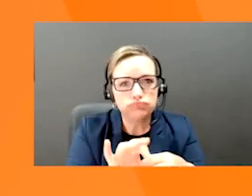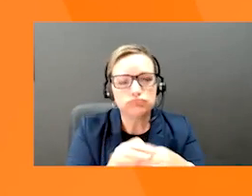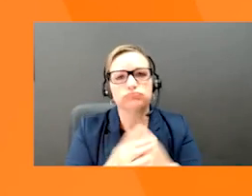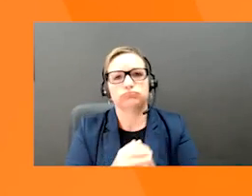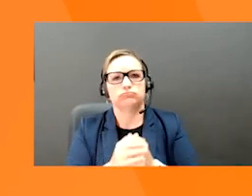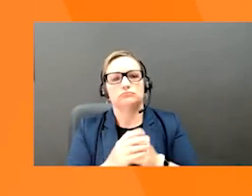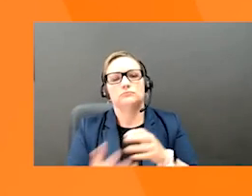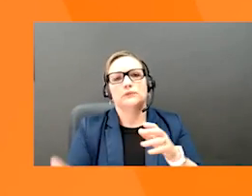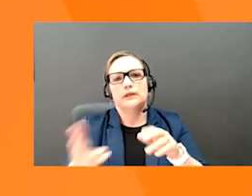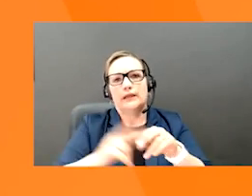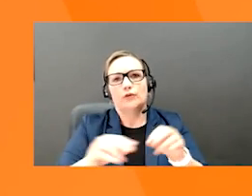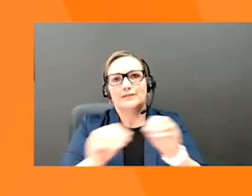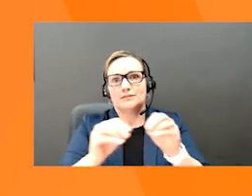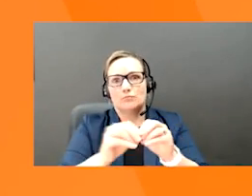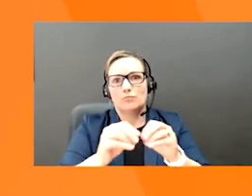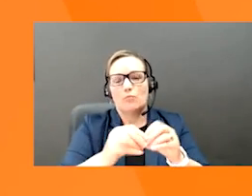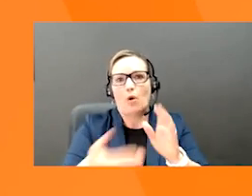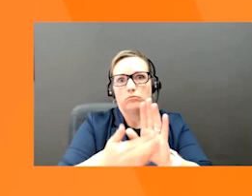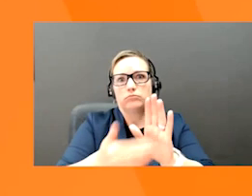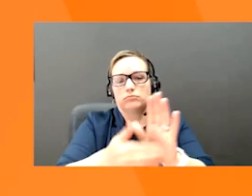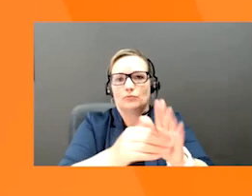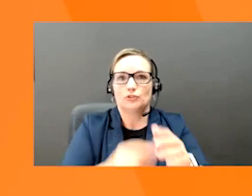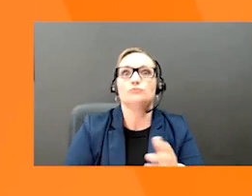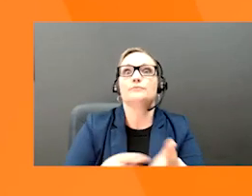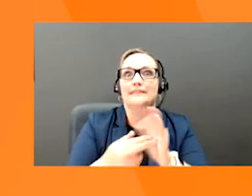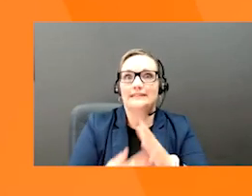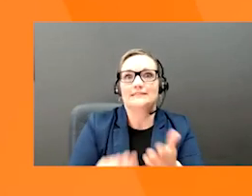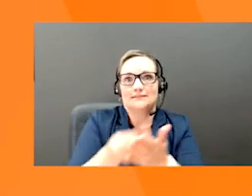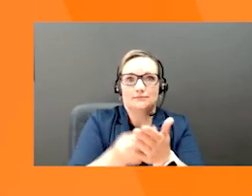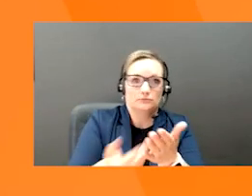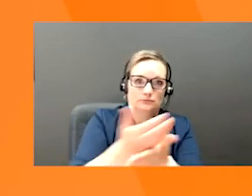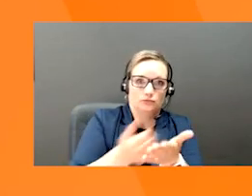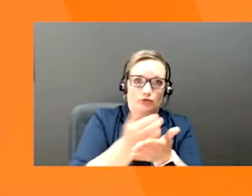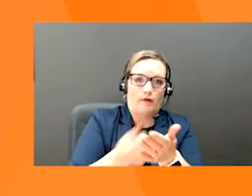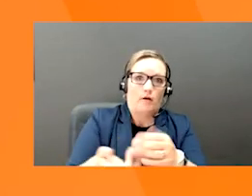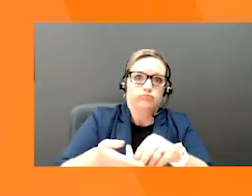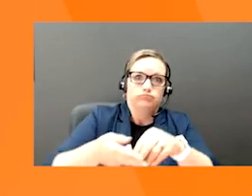increasing listings, and helping you grow revenues by increasing exposure in the marketplace.